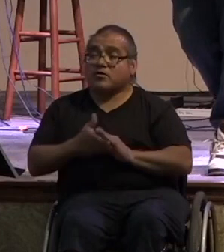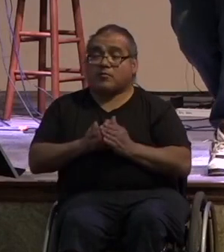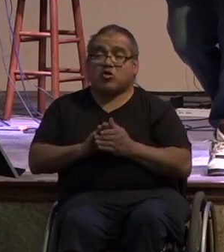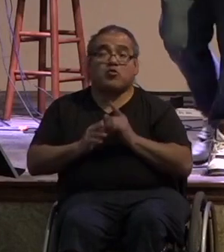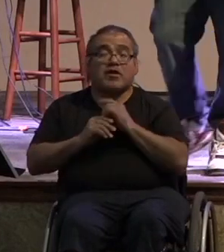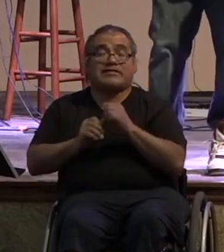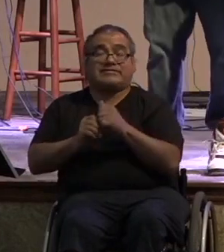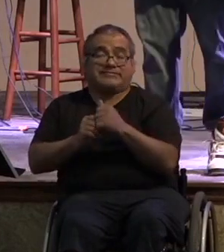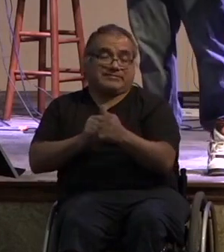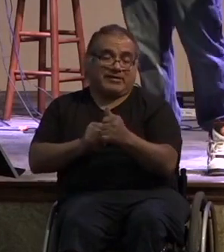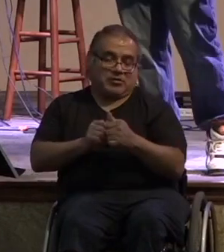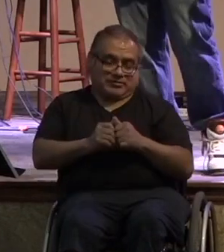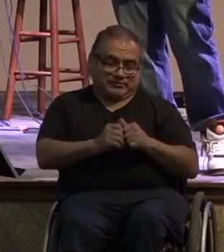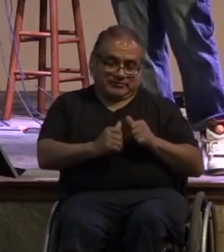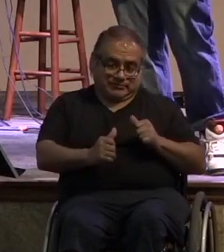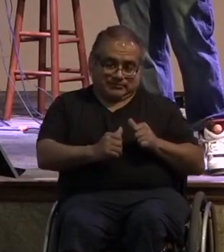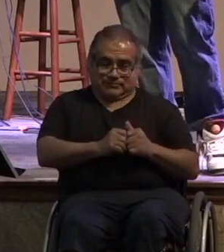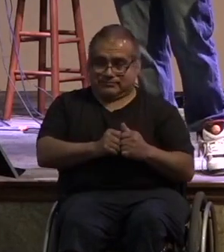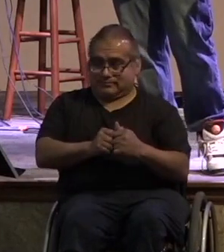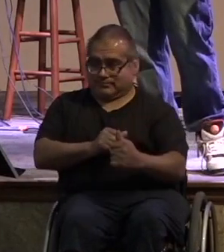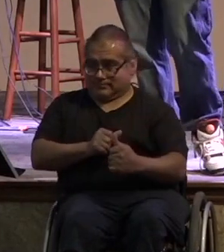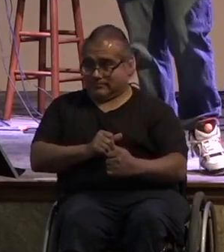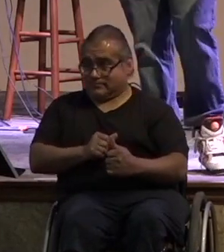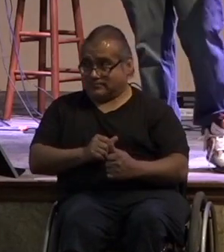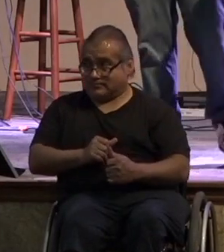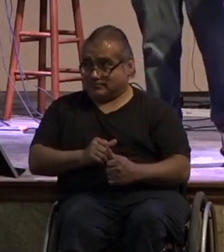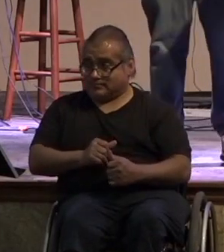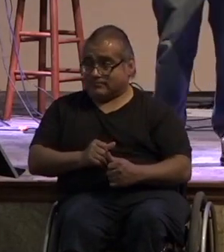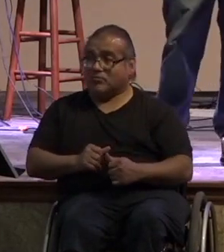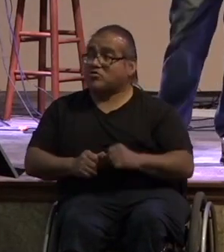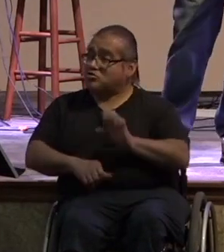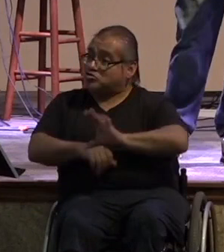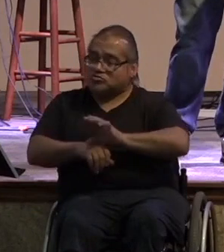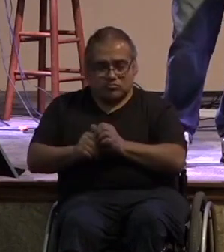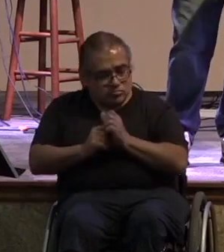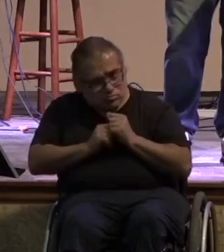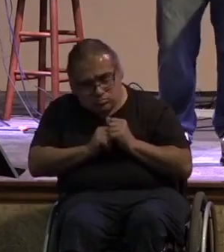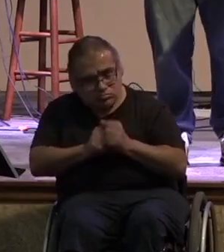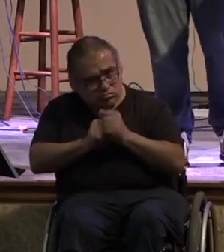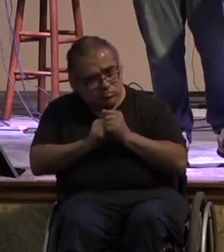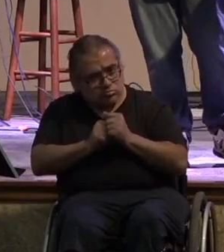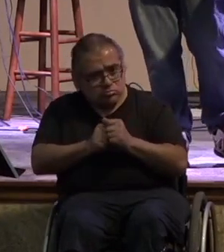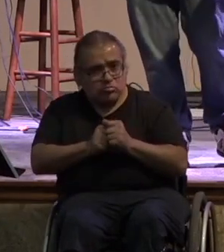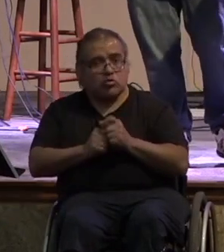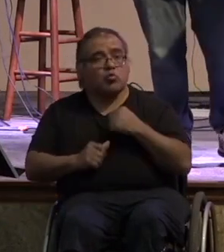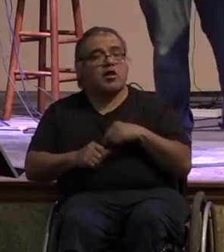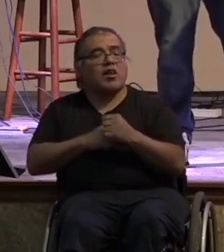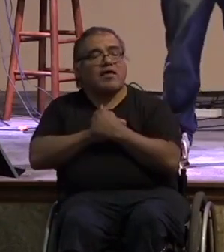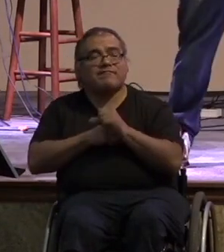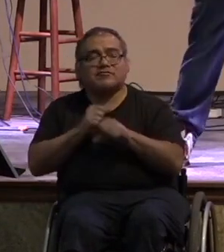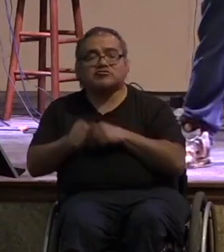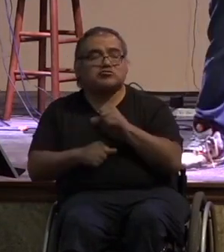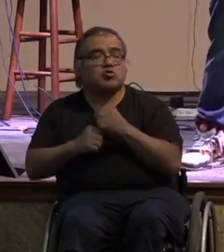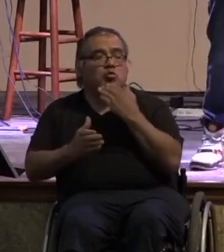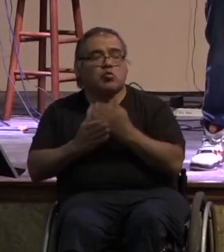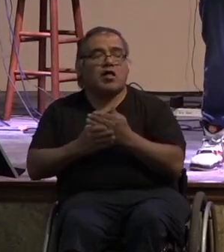separated but the church is not or at least it shouldn't be and when we come together and we love each other well and we engage in the mission